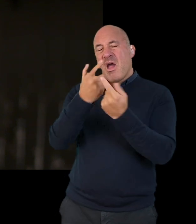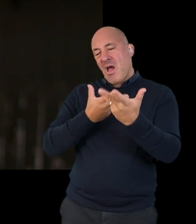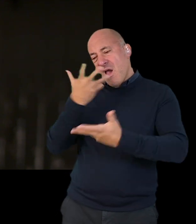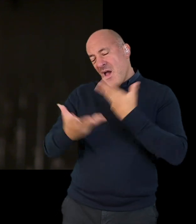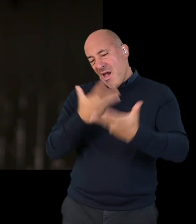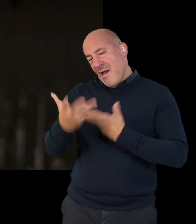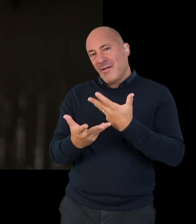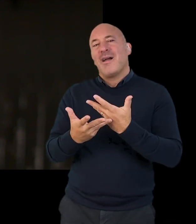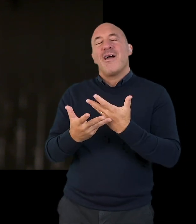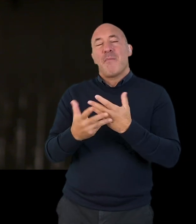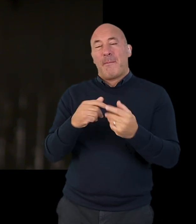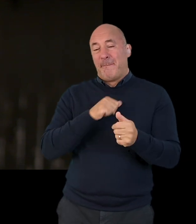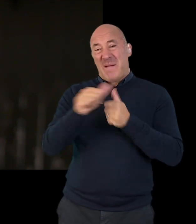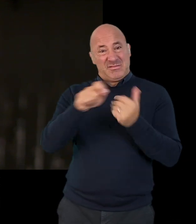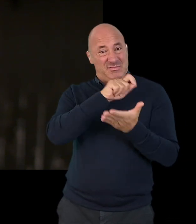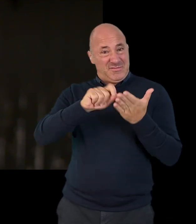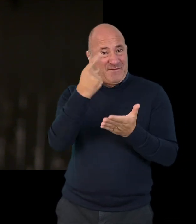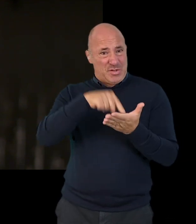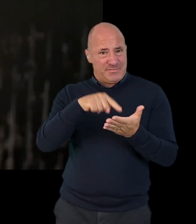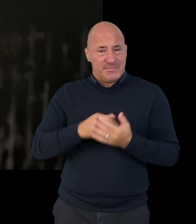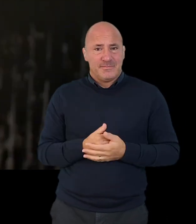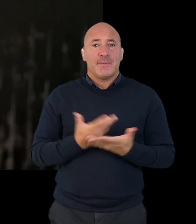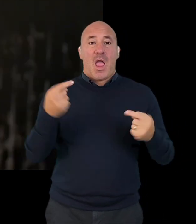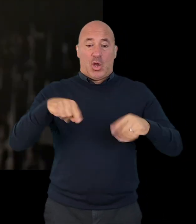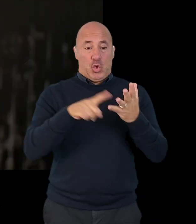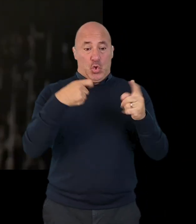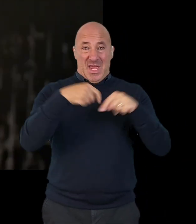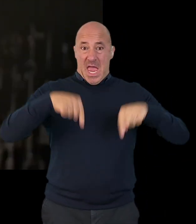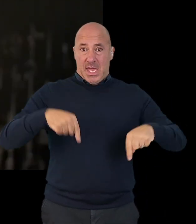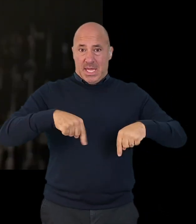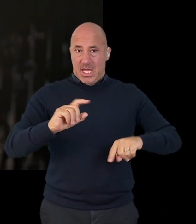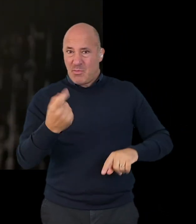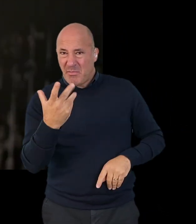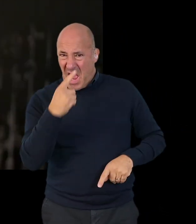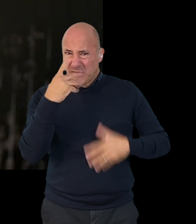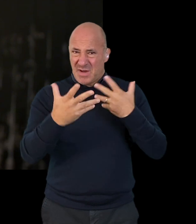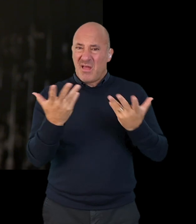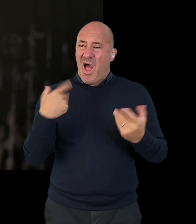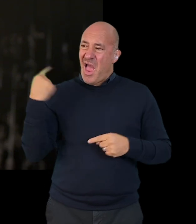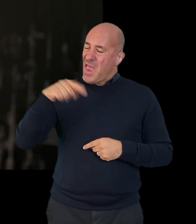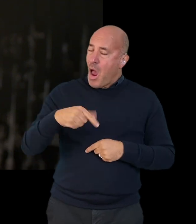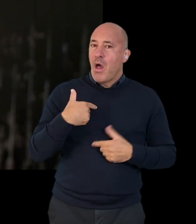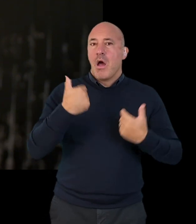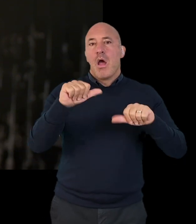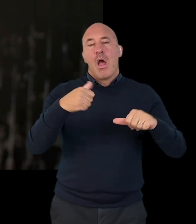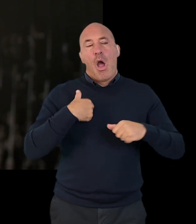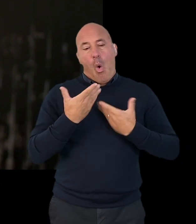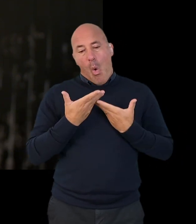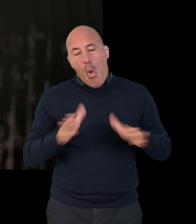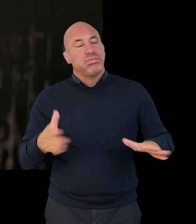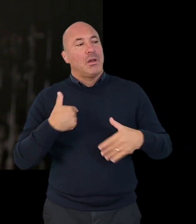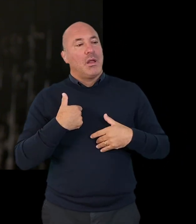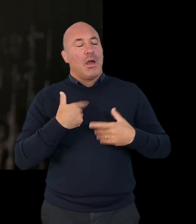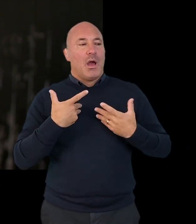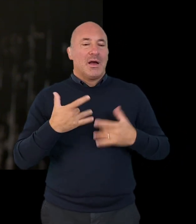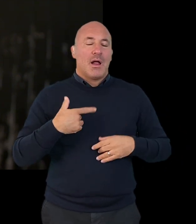you talk to anybody about that because it may be easier for you. In terms of what happened to you in the UK you can explain if you have